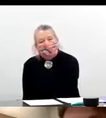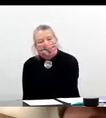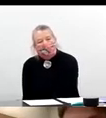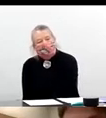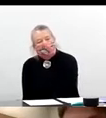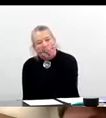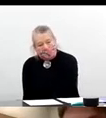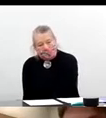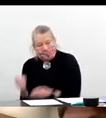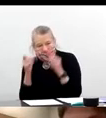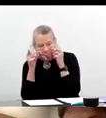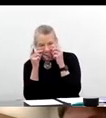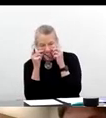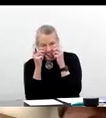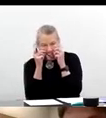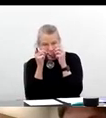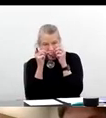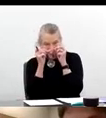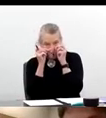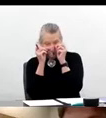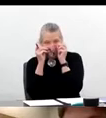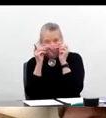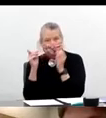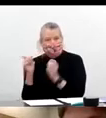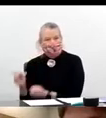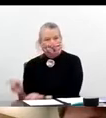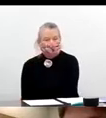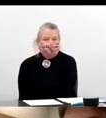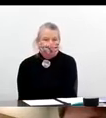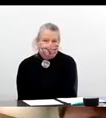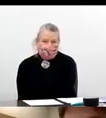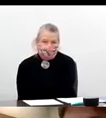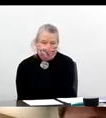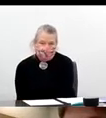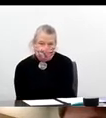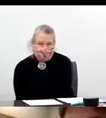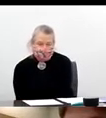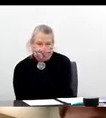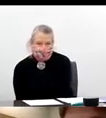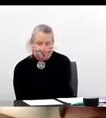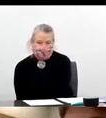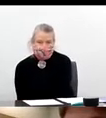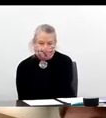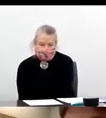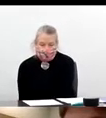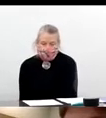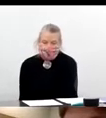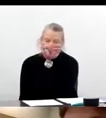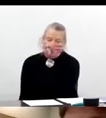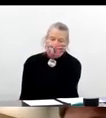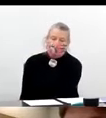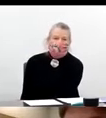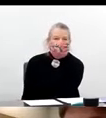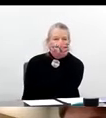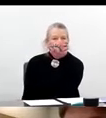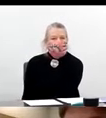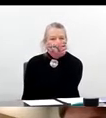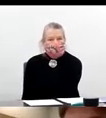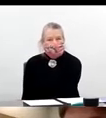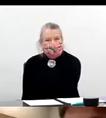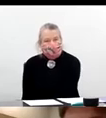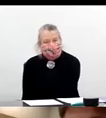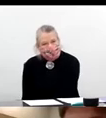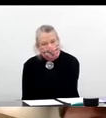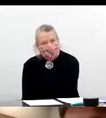throughout this pandemic. And I'd like to perhaps start with Clay and have him